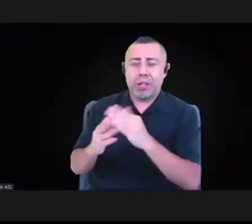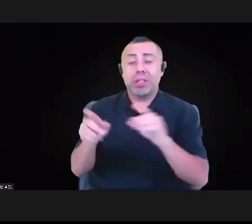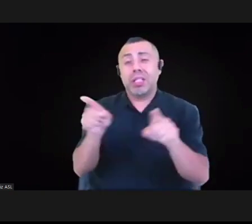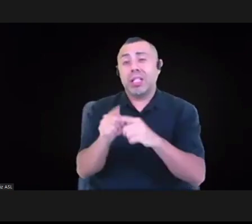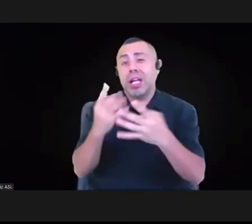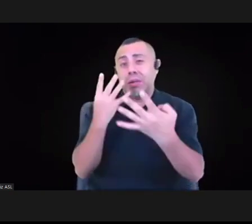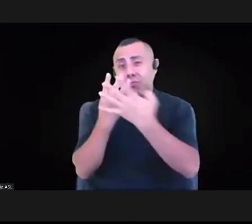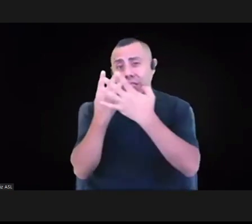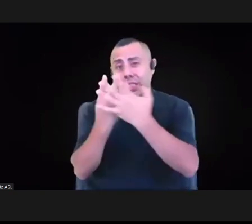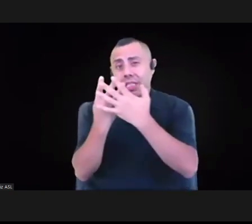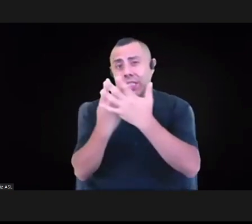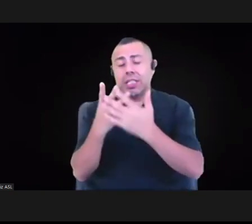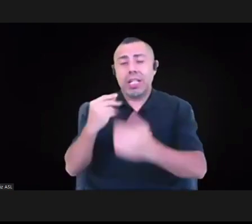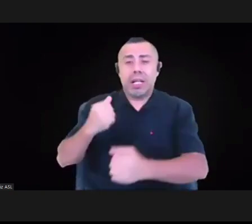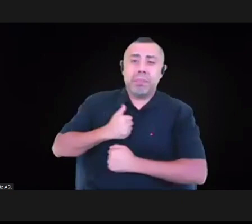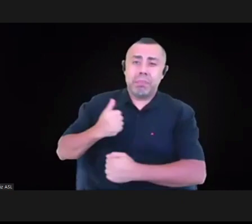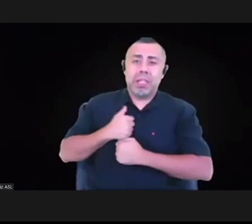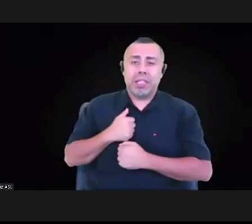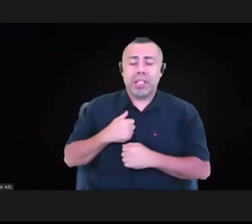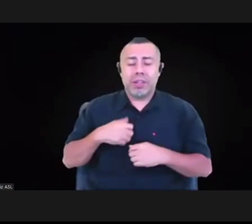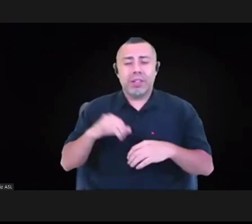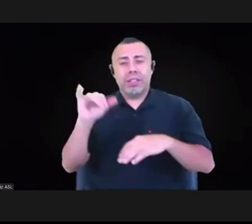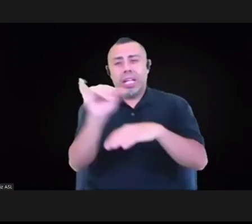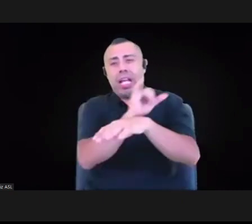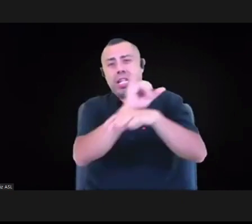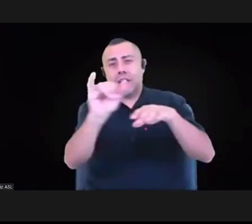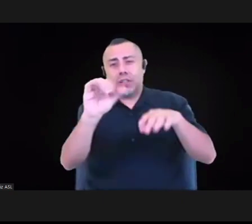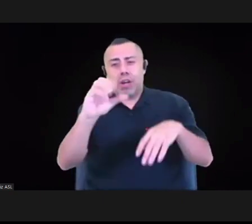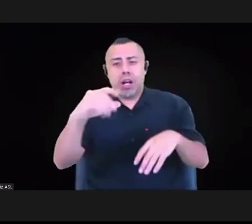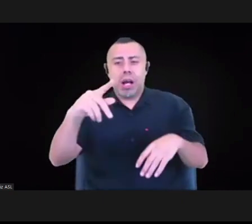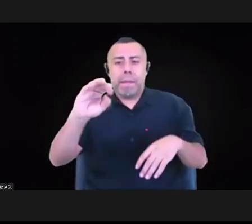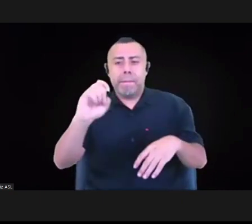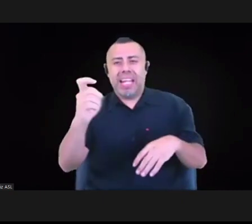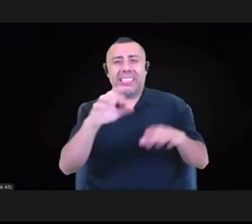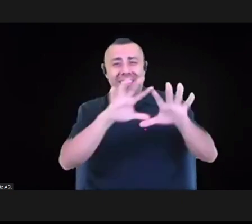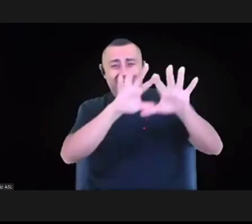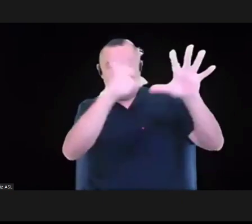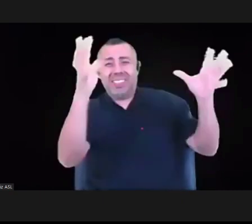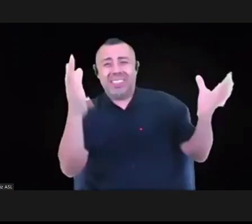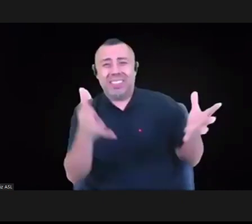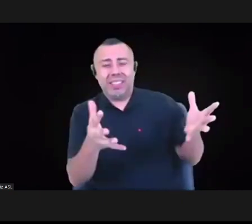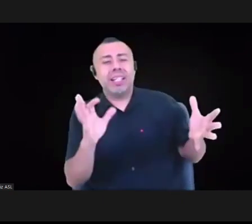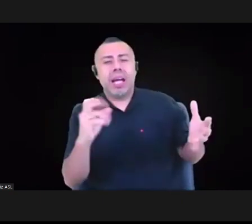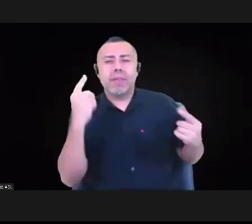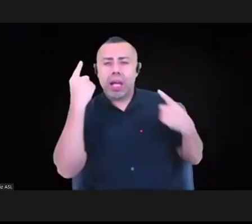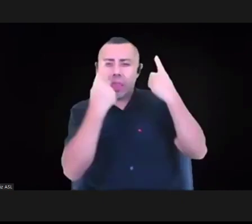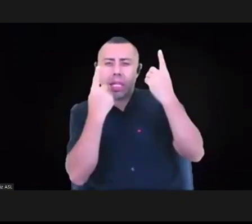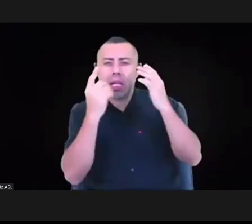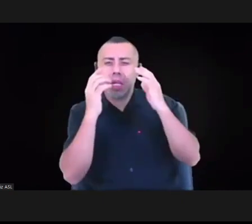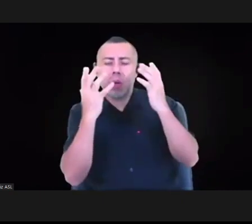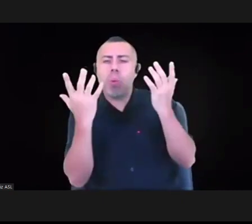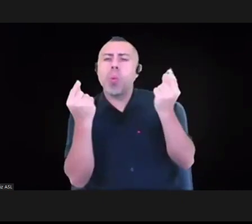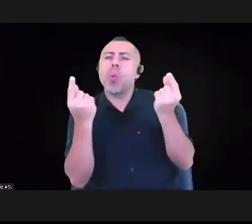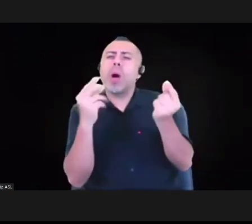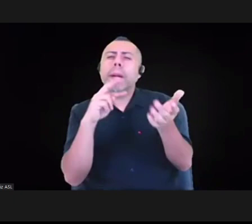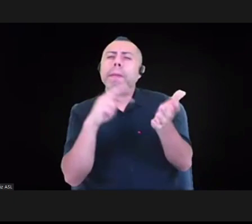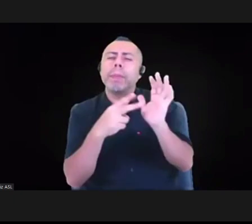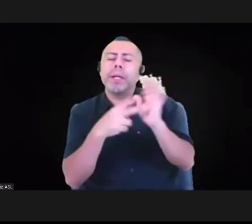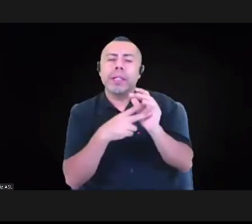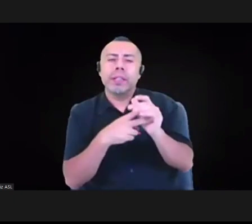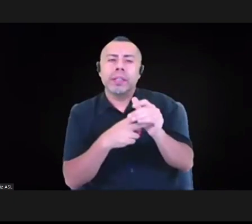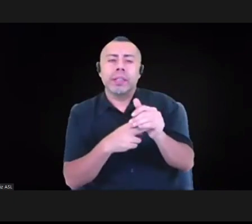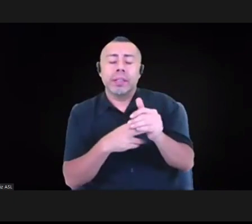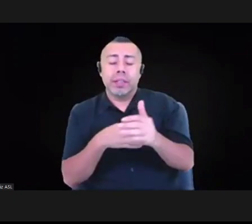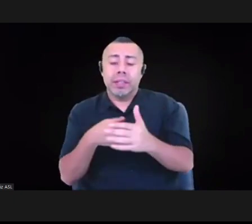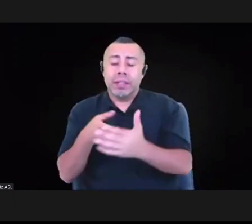industrial complexes. So in thinking about, you know, what it means to not only have anti-racist, um, but also